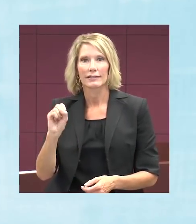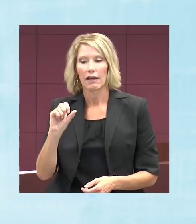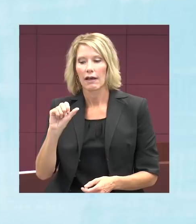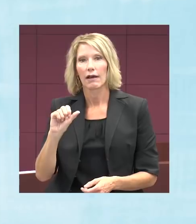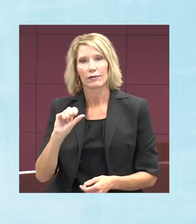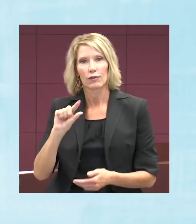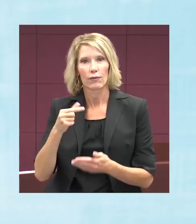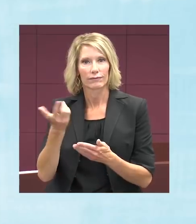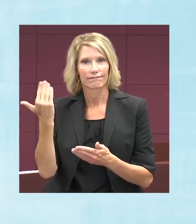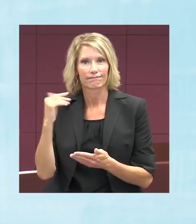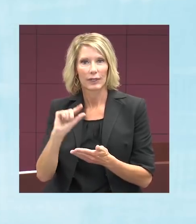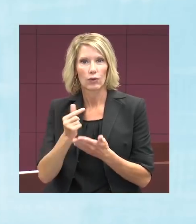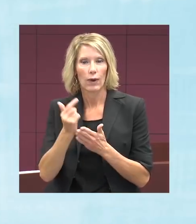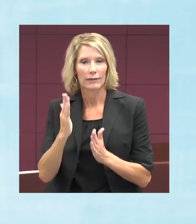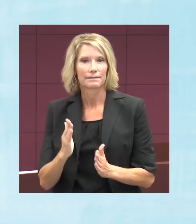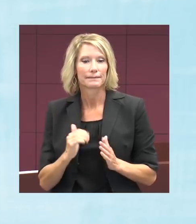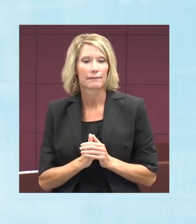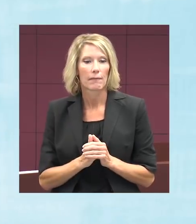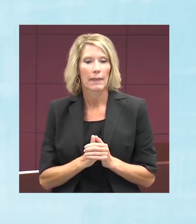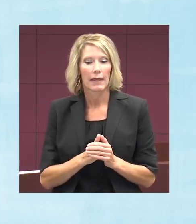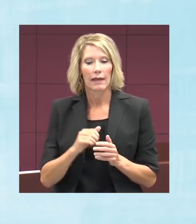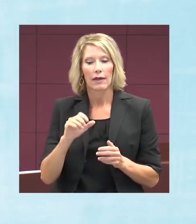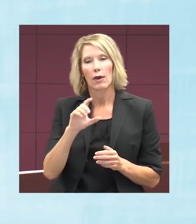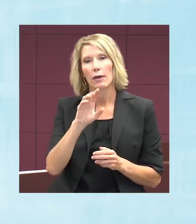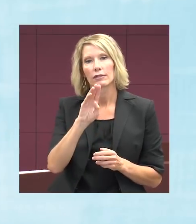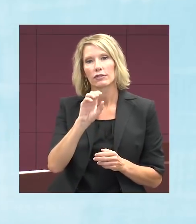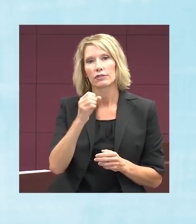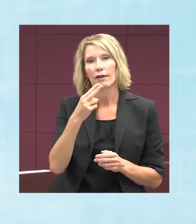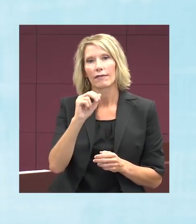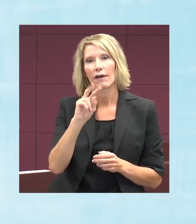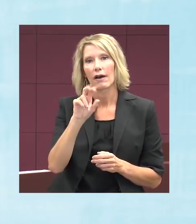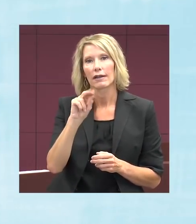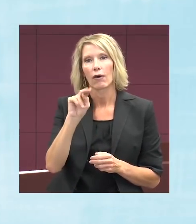alum and board member Dr. Shavonna Holman.